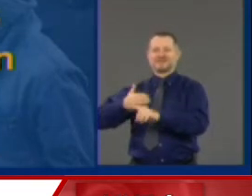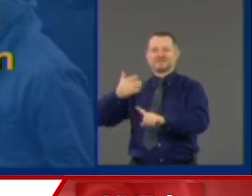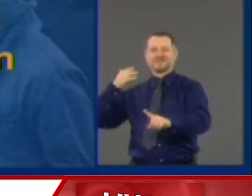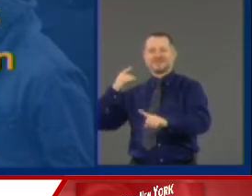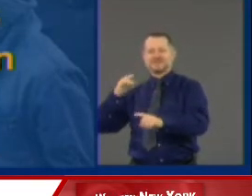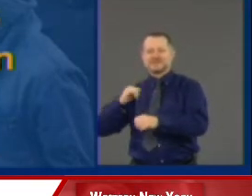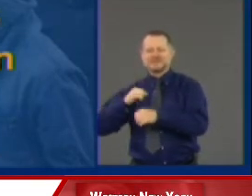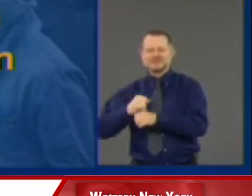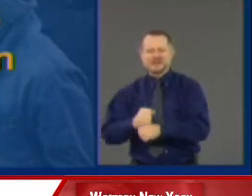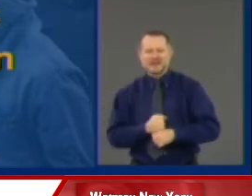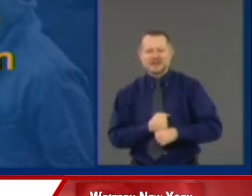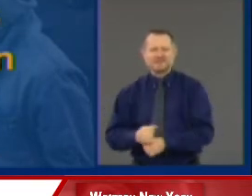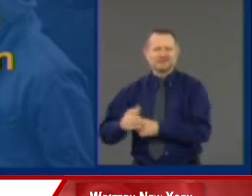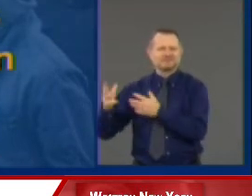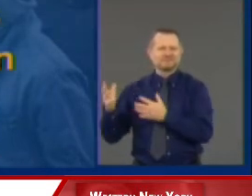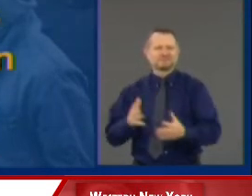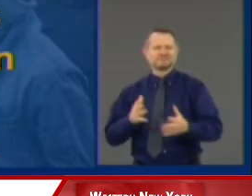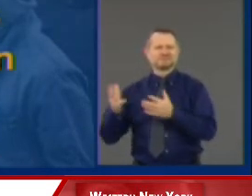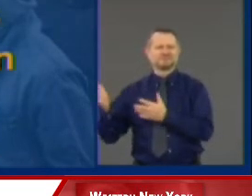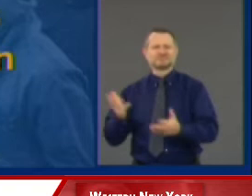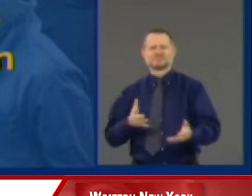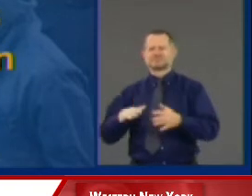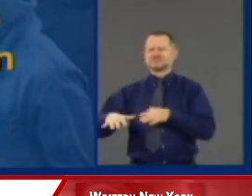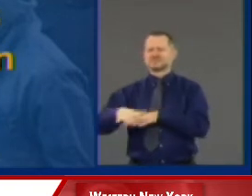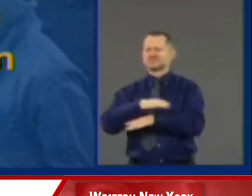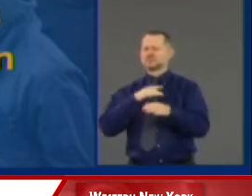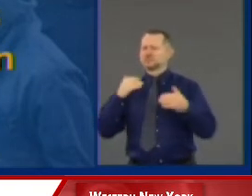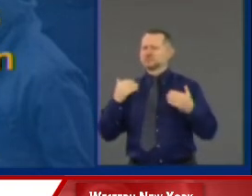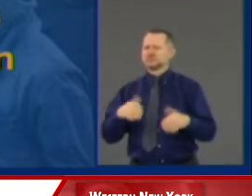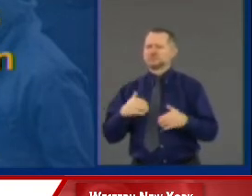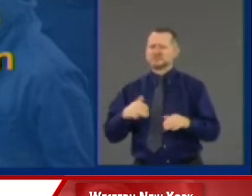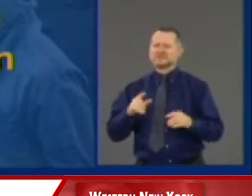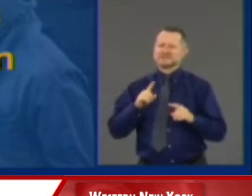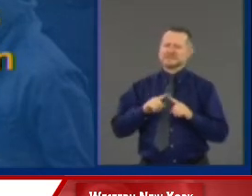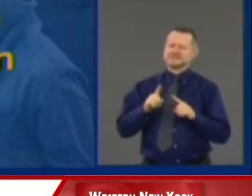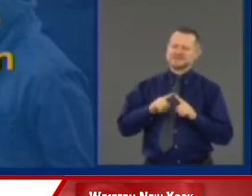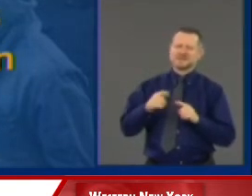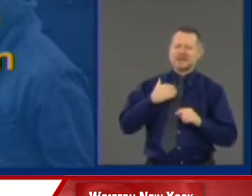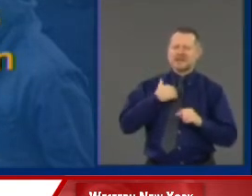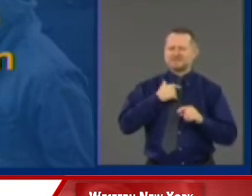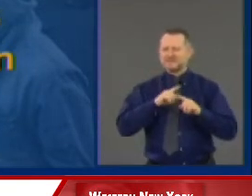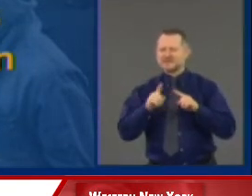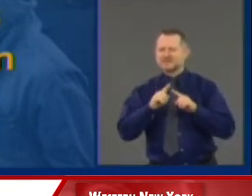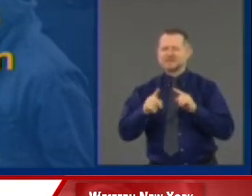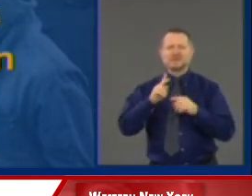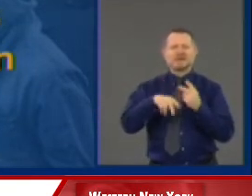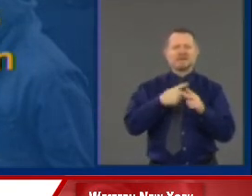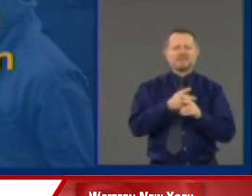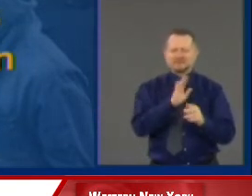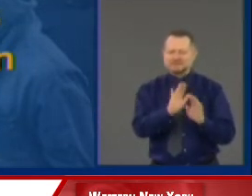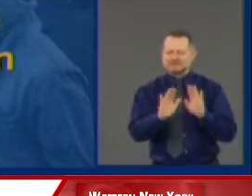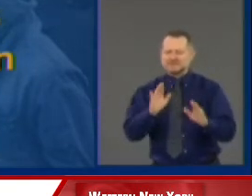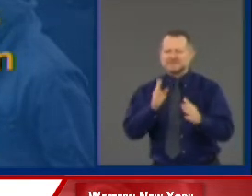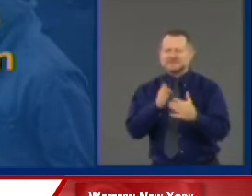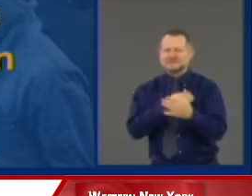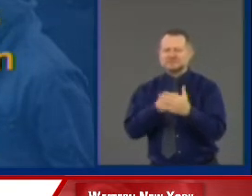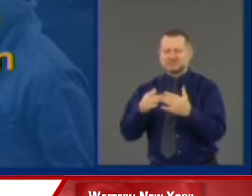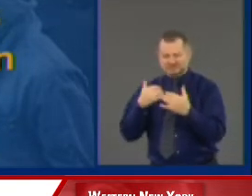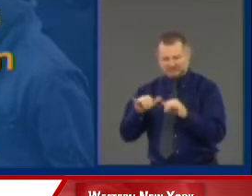and it has had different faces over the decades. But it is still the same sin.